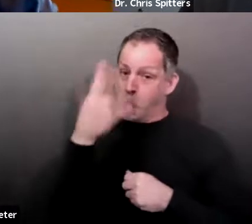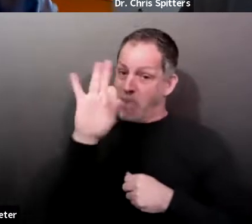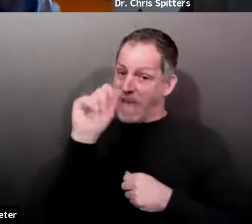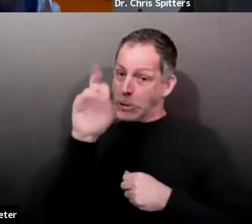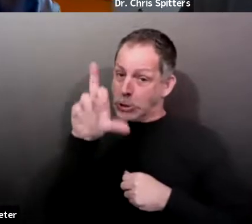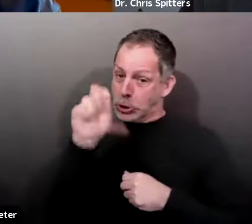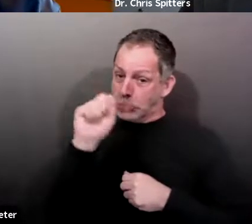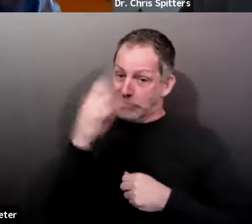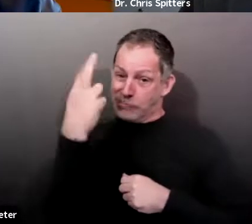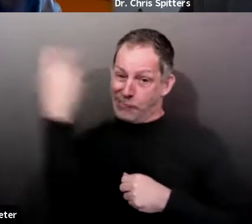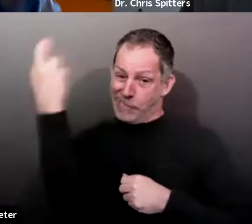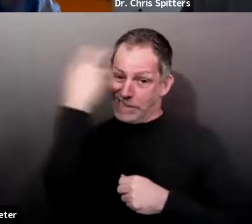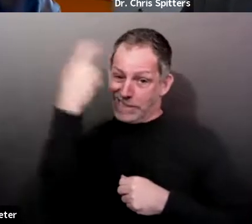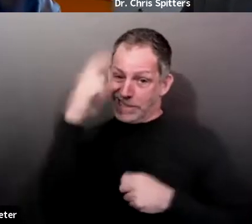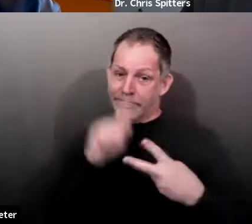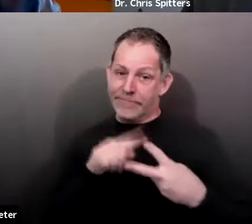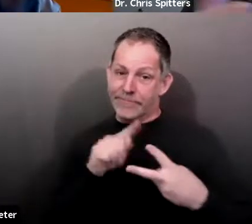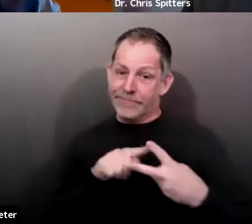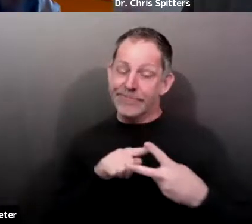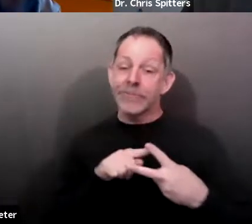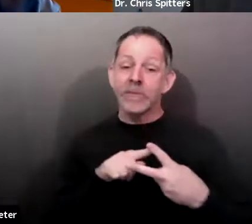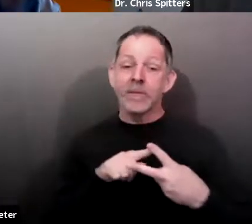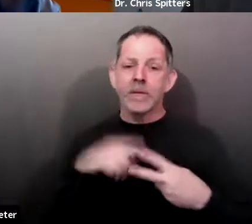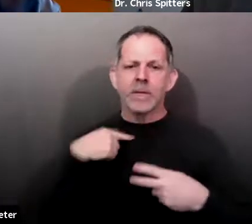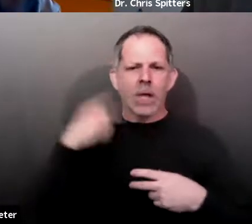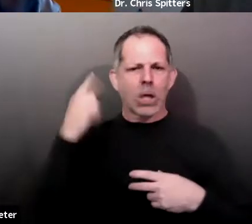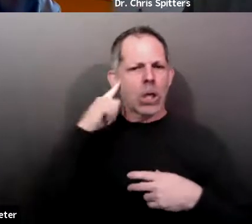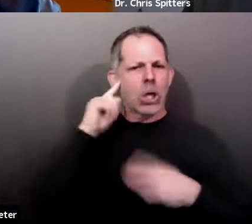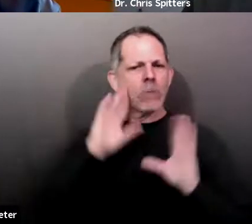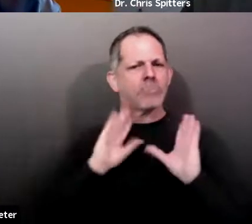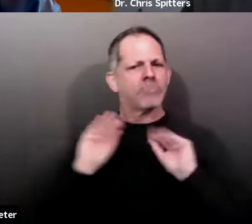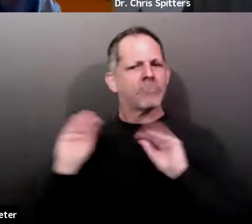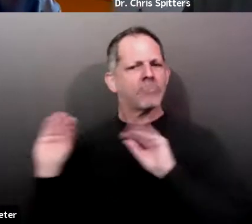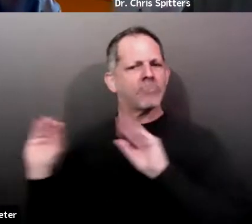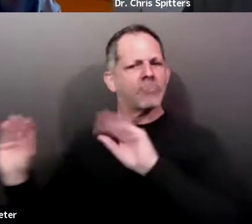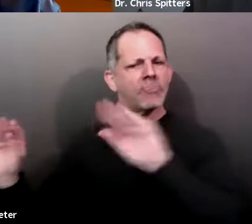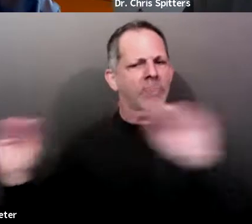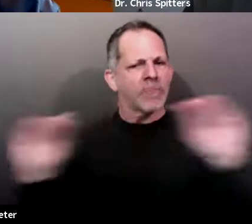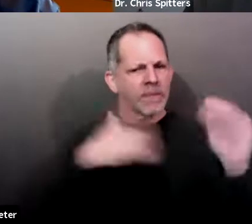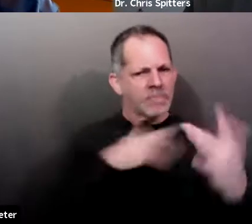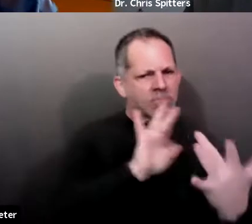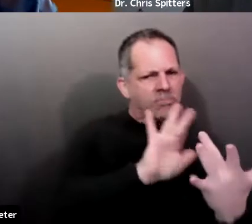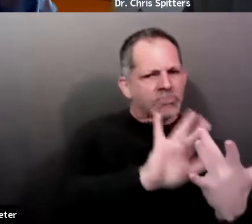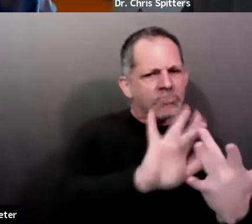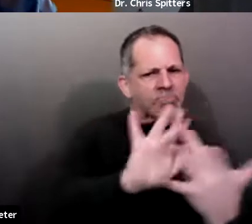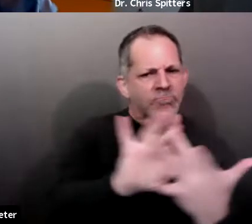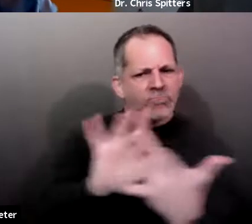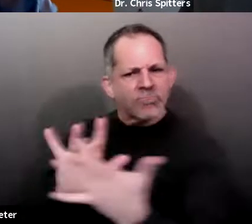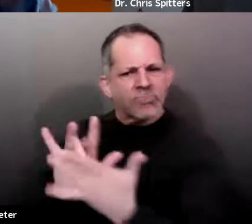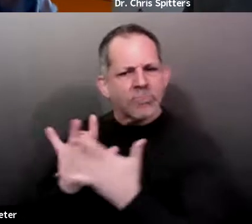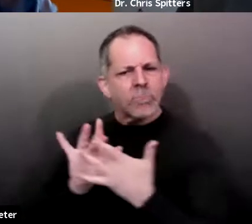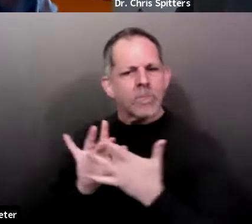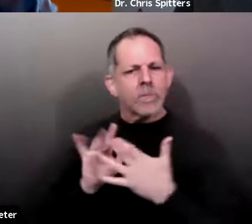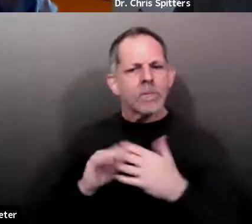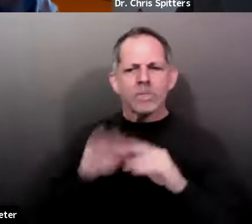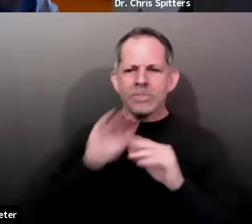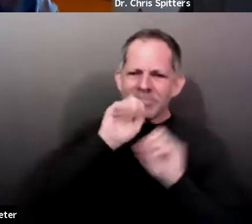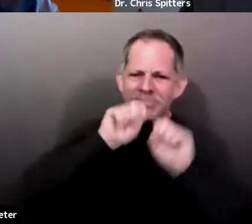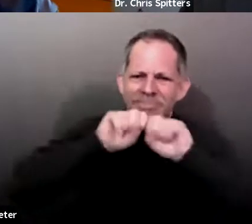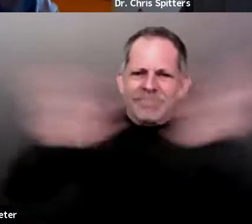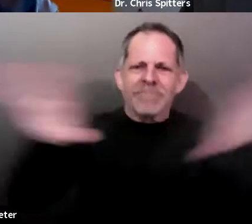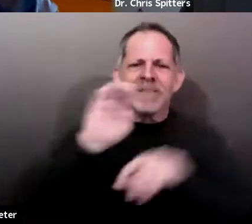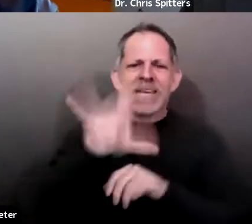know, we, we, through the mass sites, we reach out because we have those folks emails and we send out reminders and we've gotten about 80,